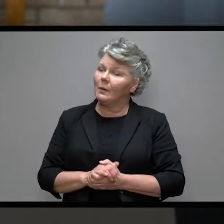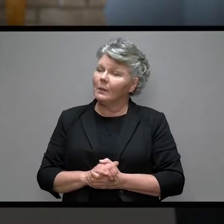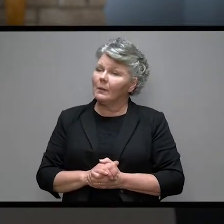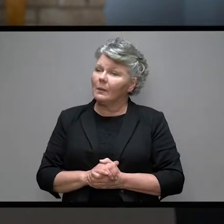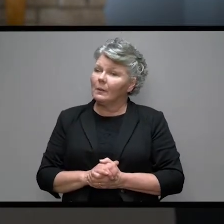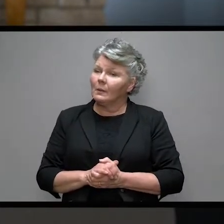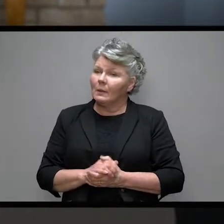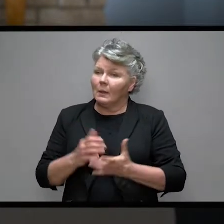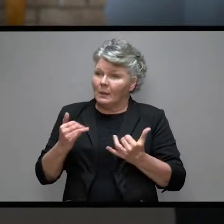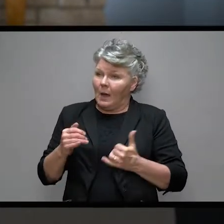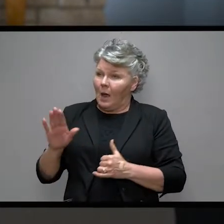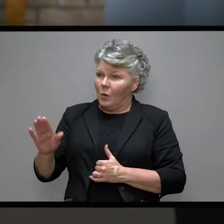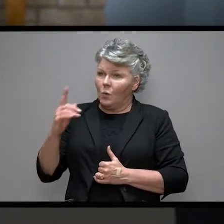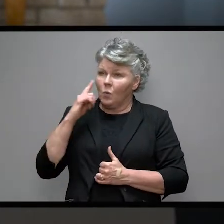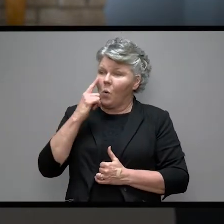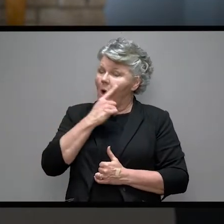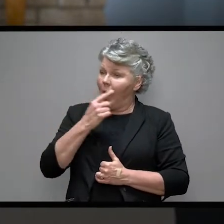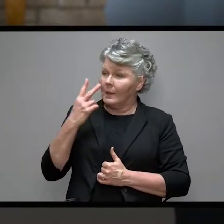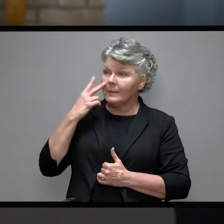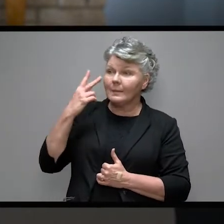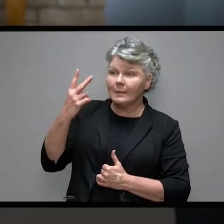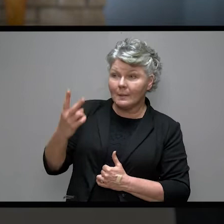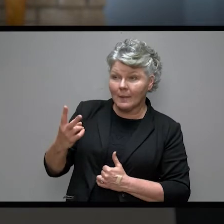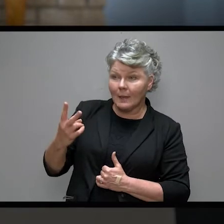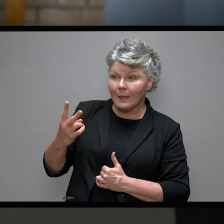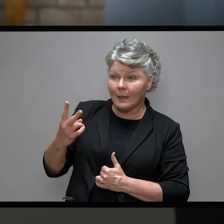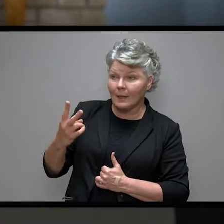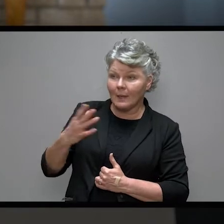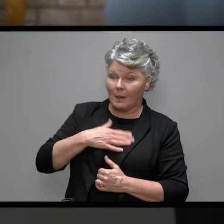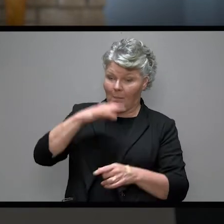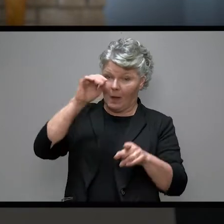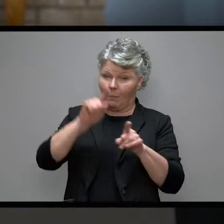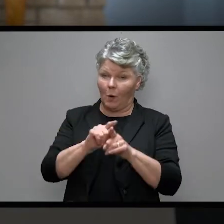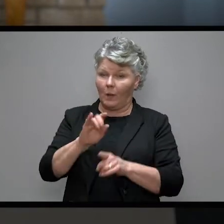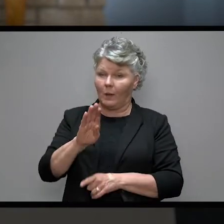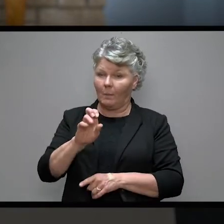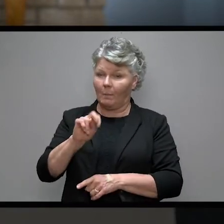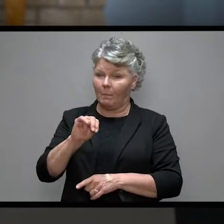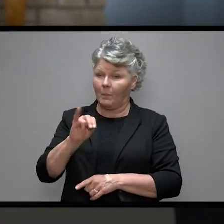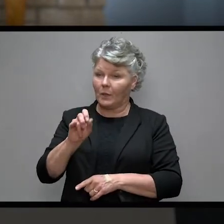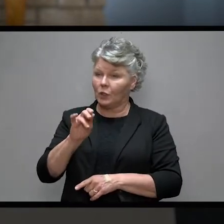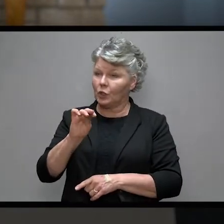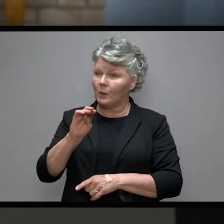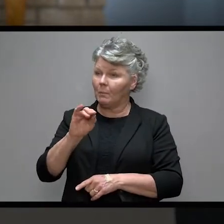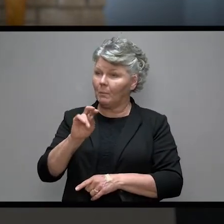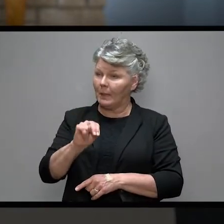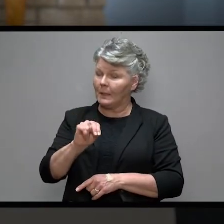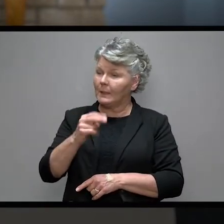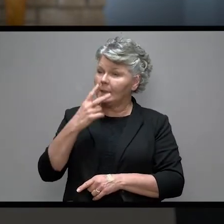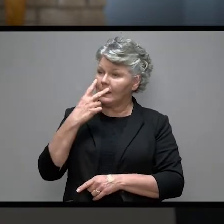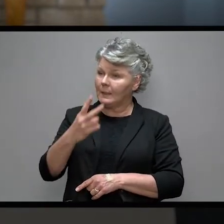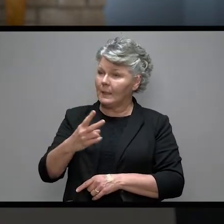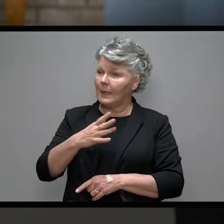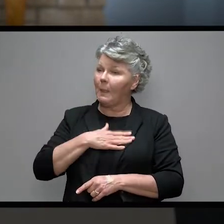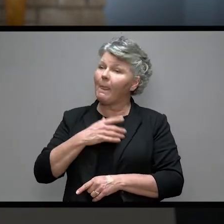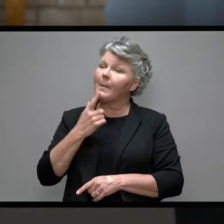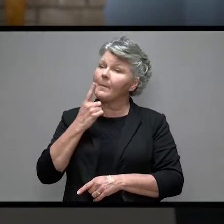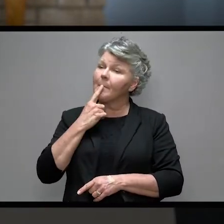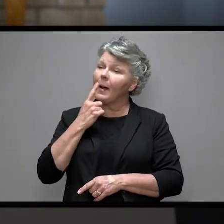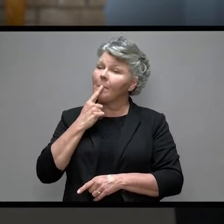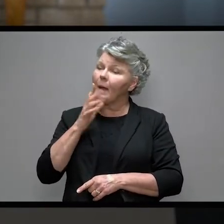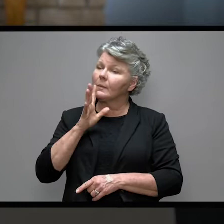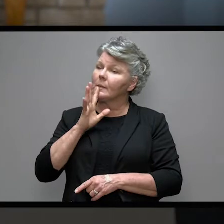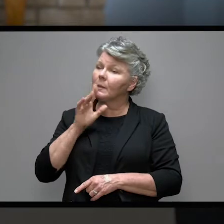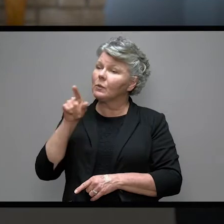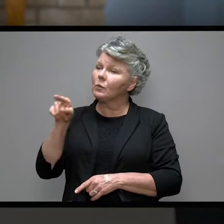And now your eyes see, and the eyes of my brother Benjamin see, that it is my mouth that